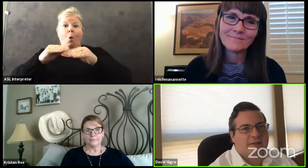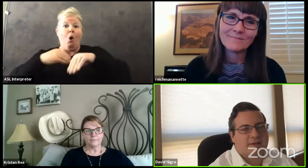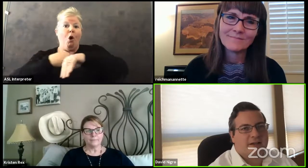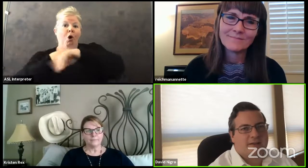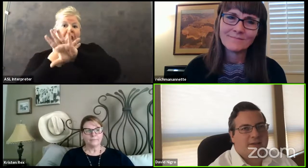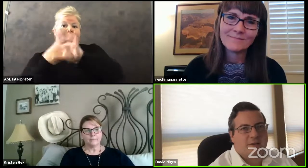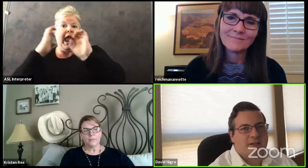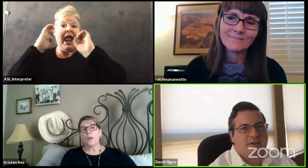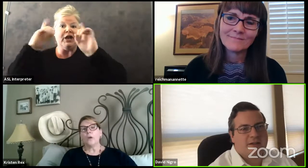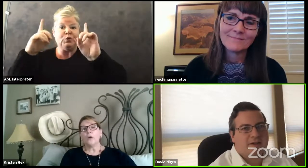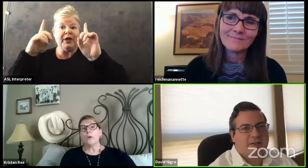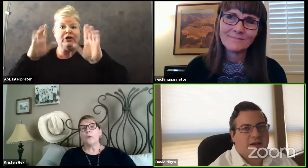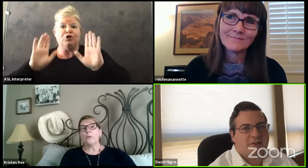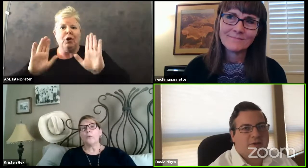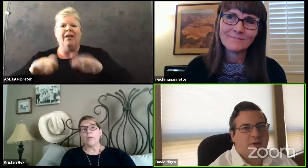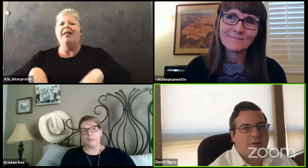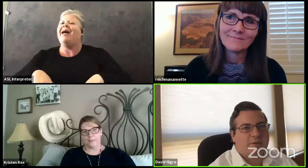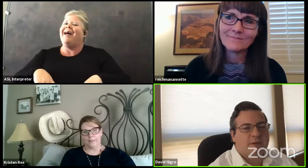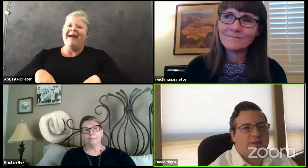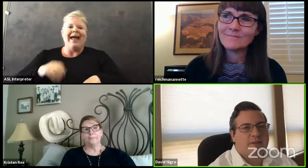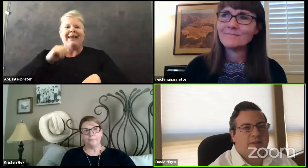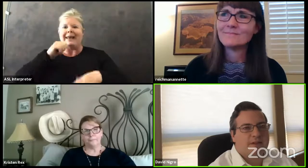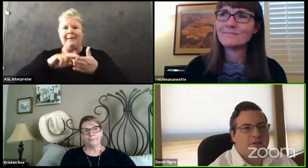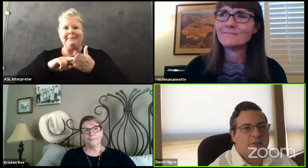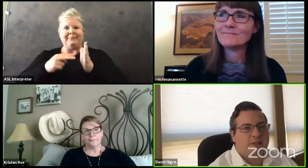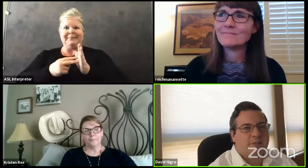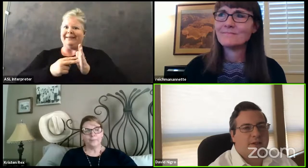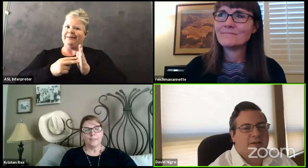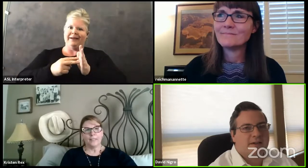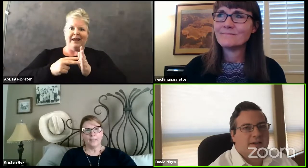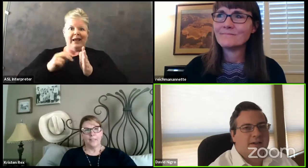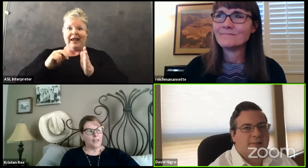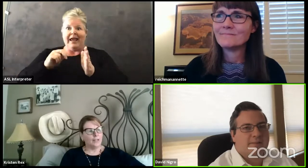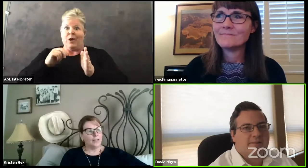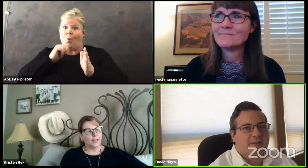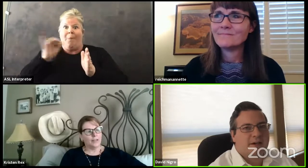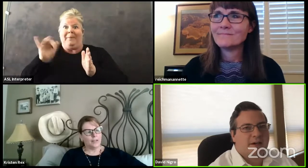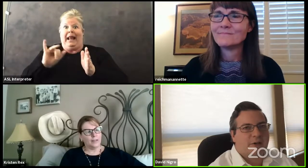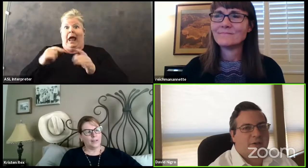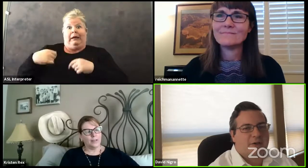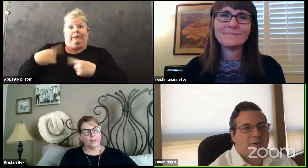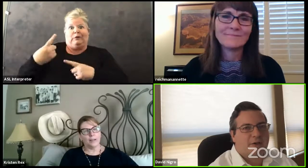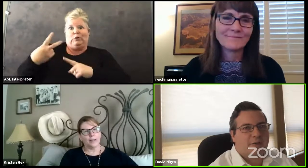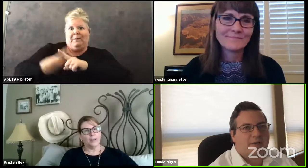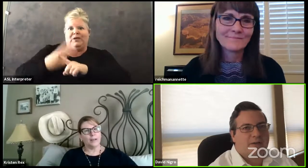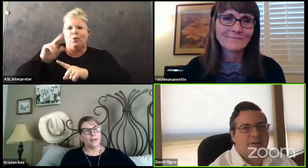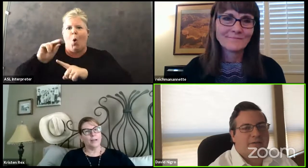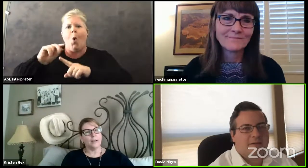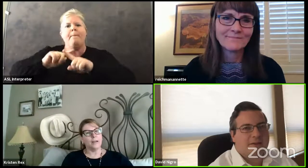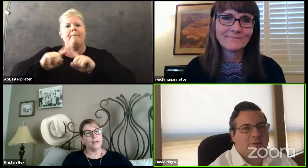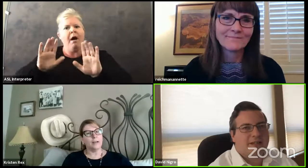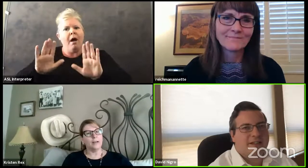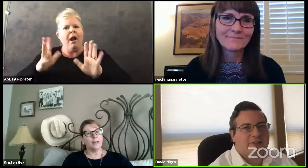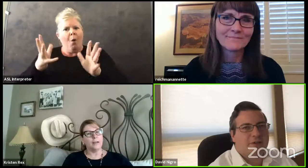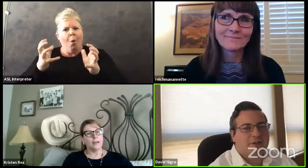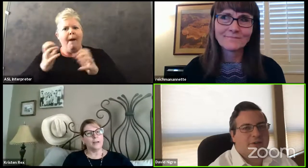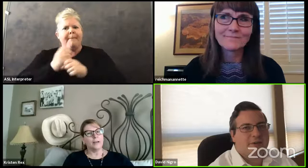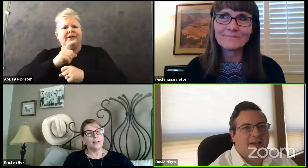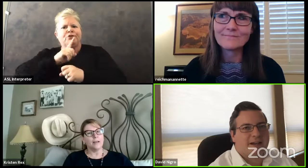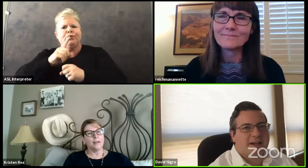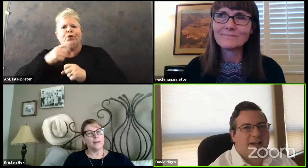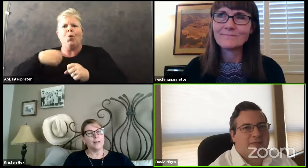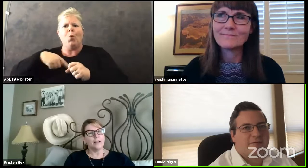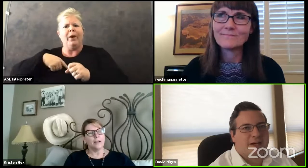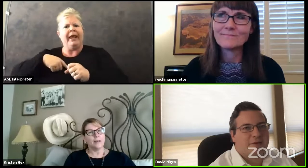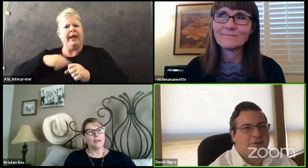sense. It's not going to be obviously what we've seen in last two months, but, um, I want to make sure that we, that we can at least learn